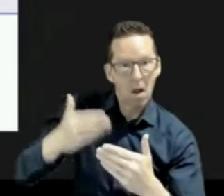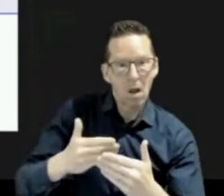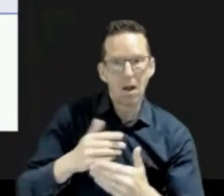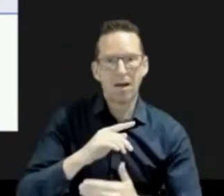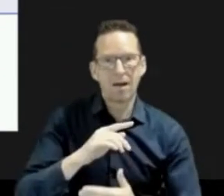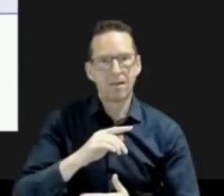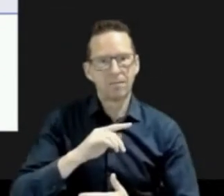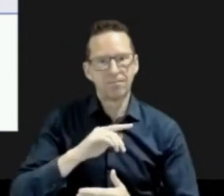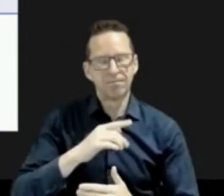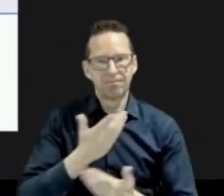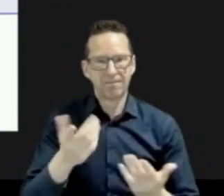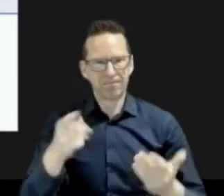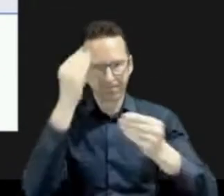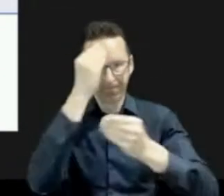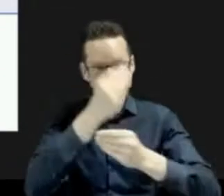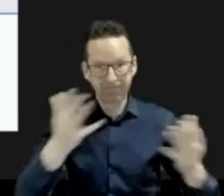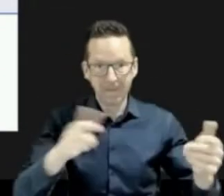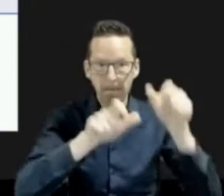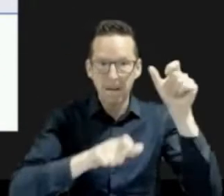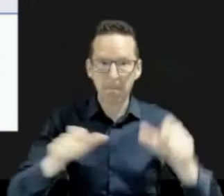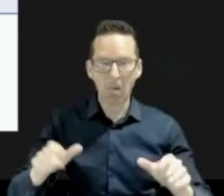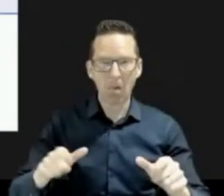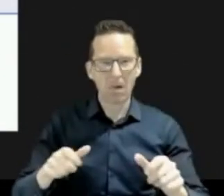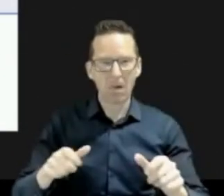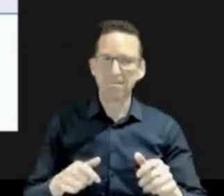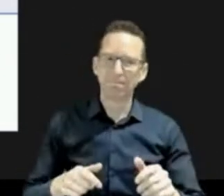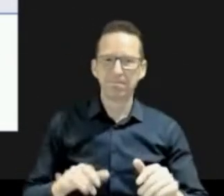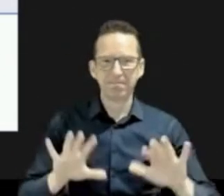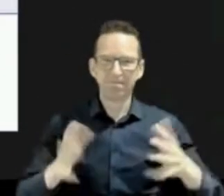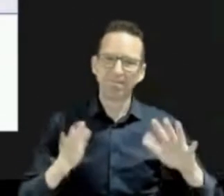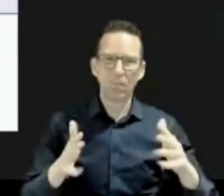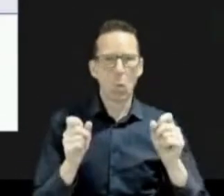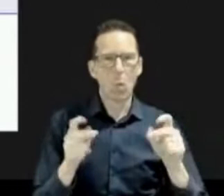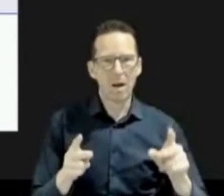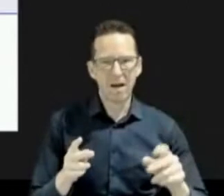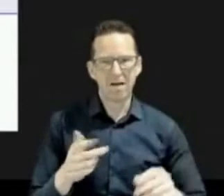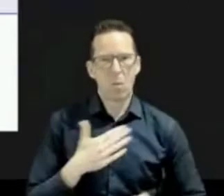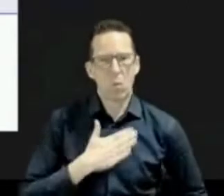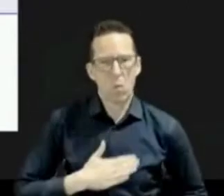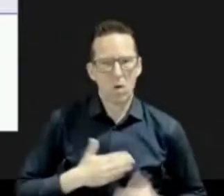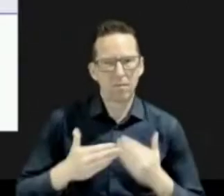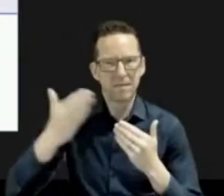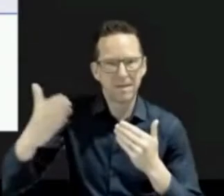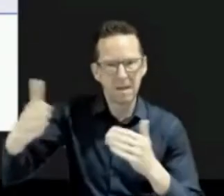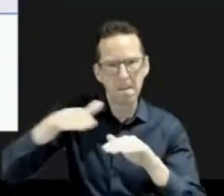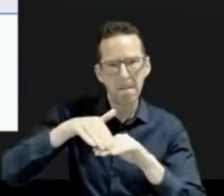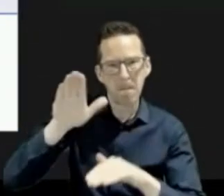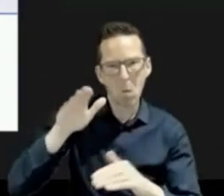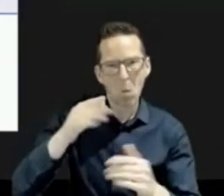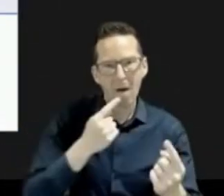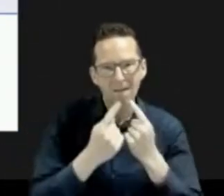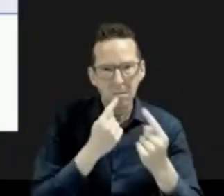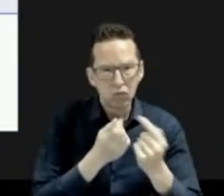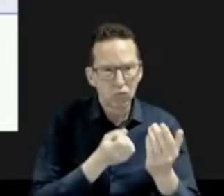with our based information will provide more relevant action orientated information. It would be necessary to collaborate with our partners